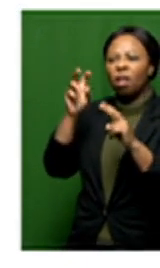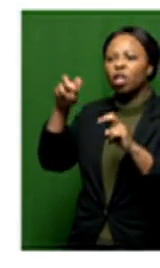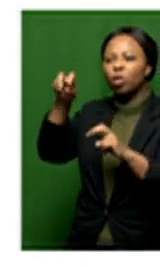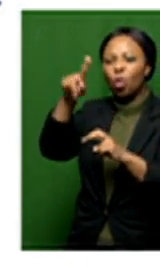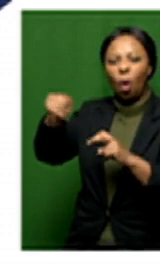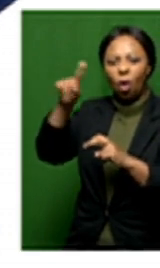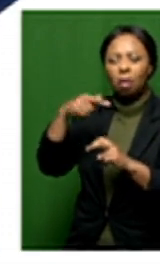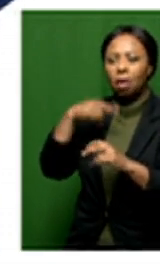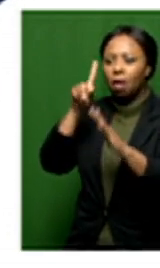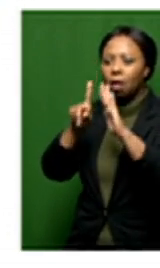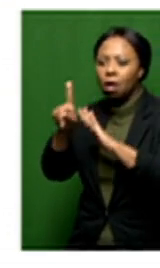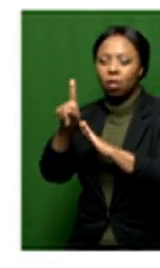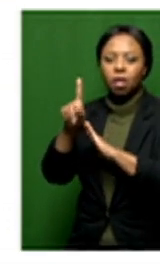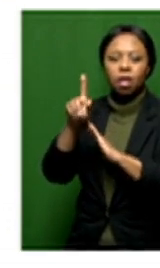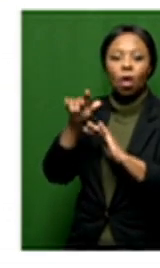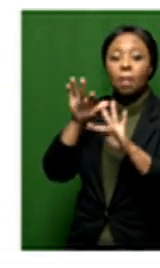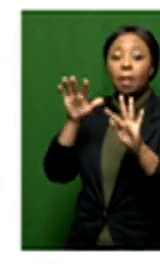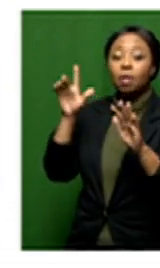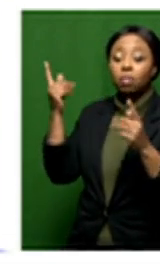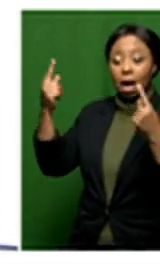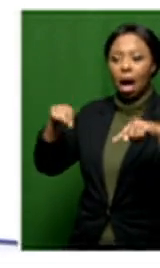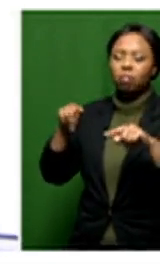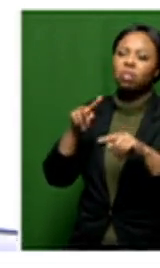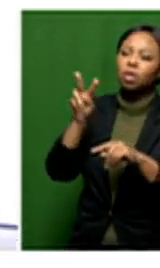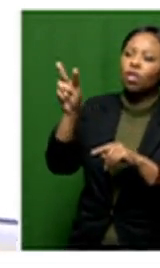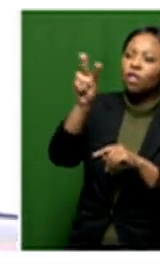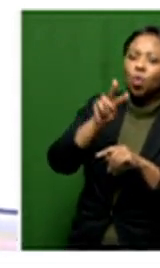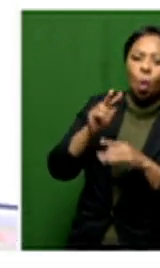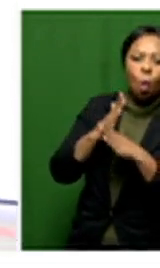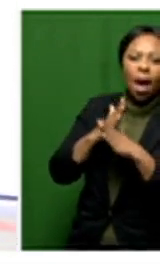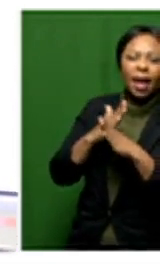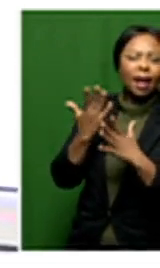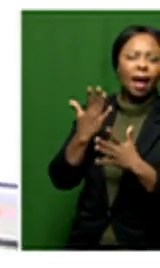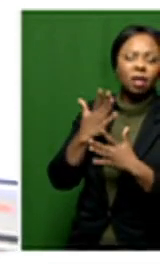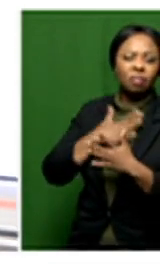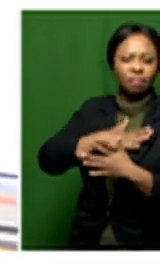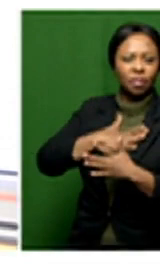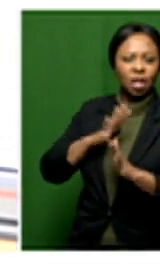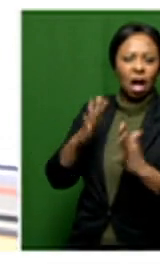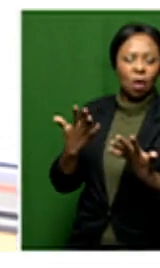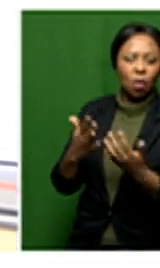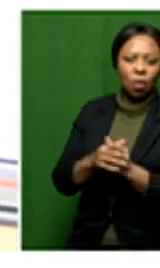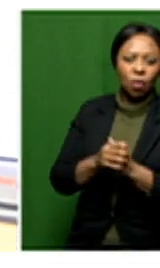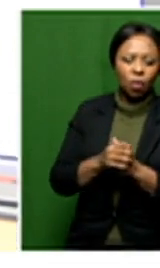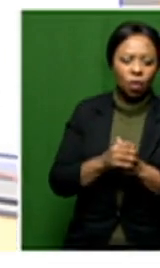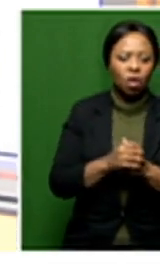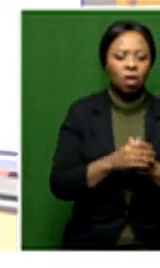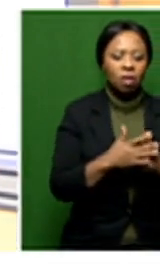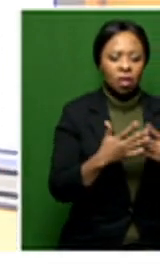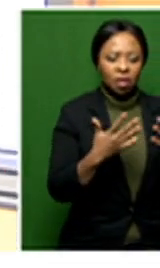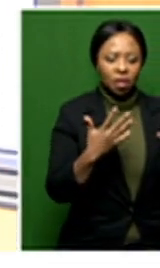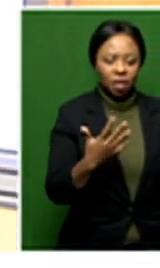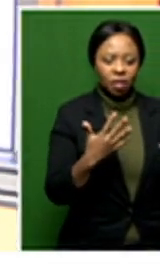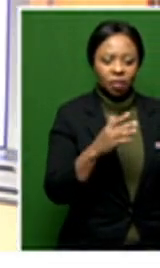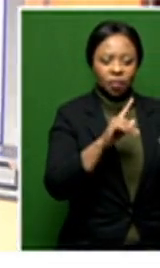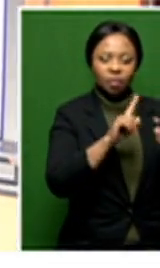expect to experience when they come through to view this body of work. Well, there'll be a baker's